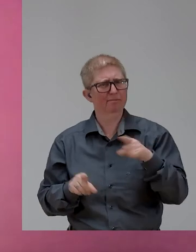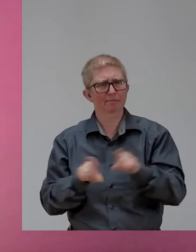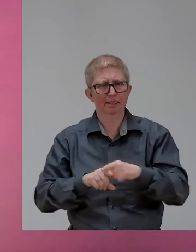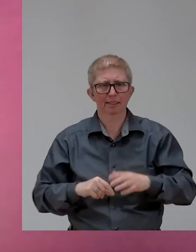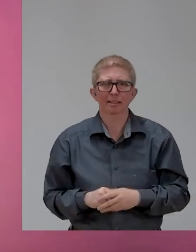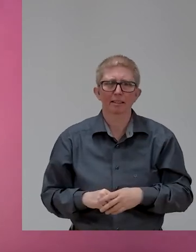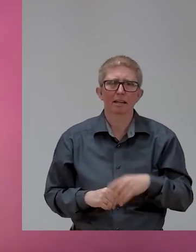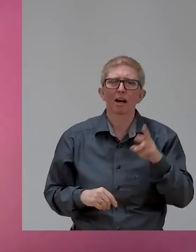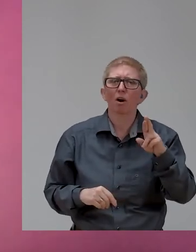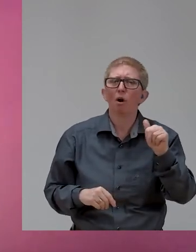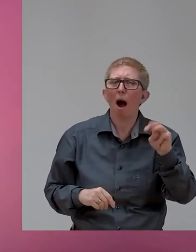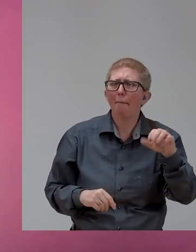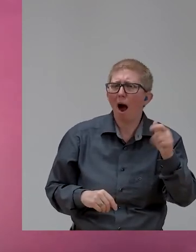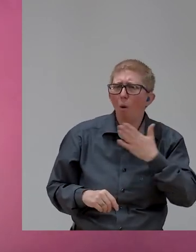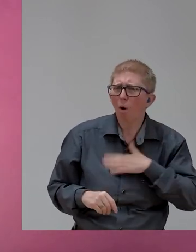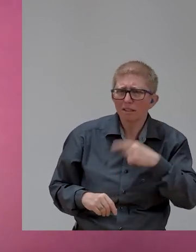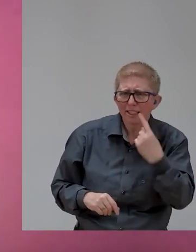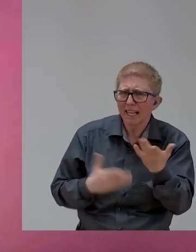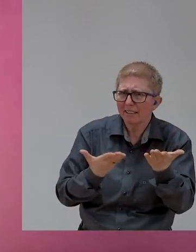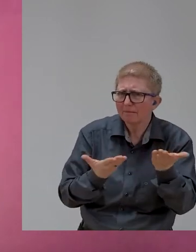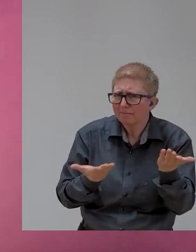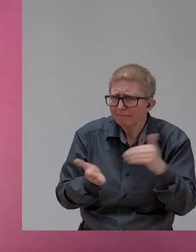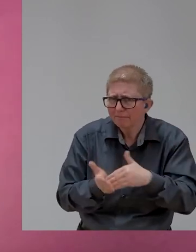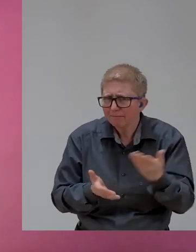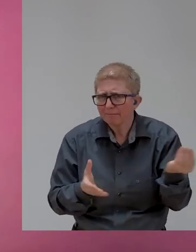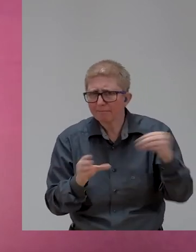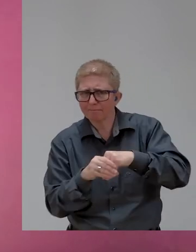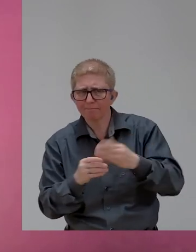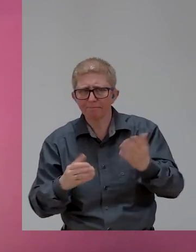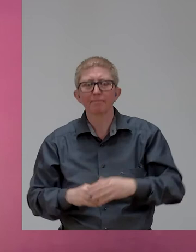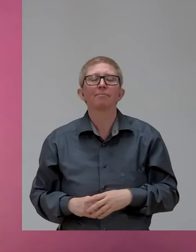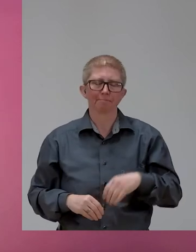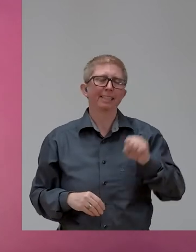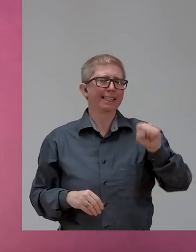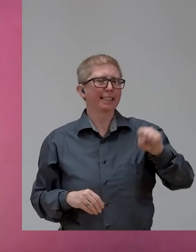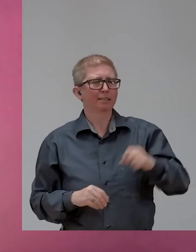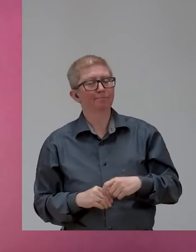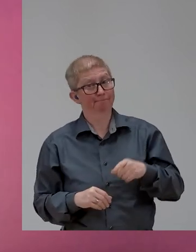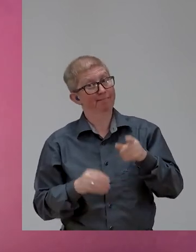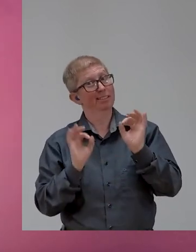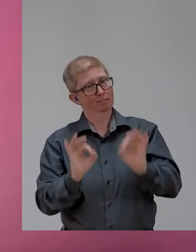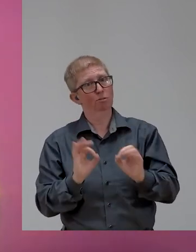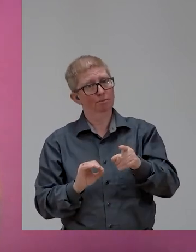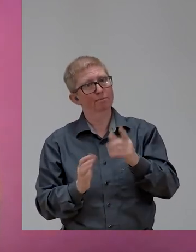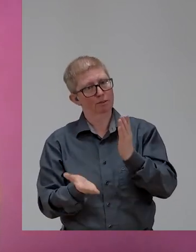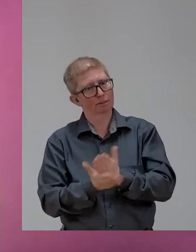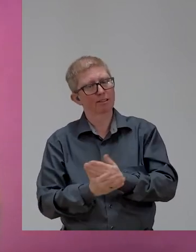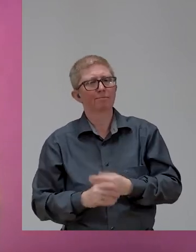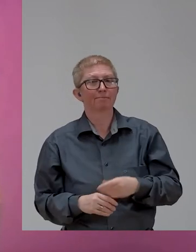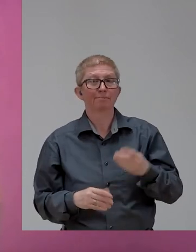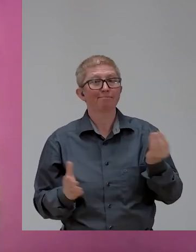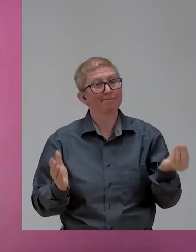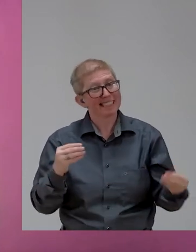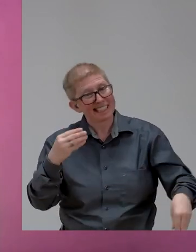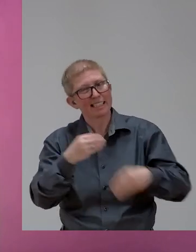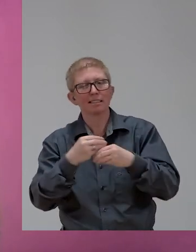Yeah, I think absolutely. you know, to sort of pick up on the next question that's coming through about starting without, you